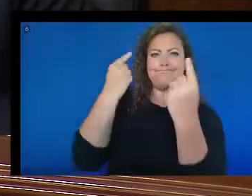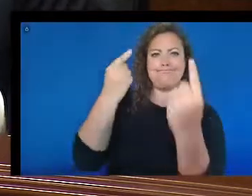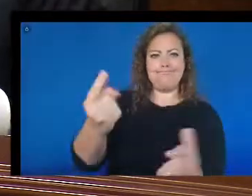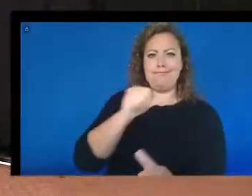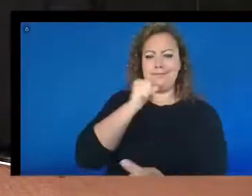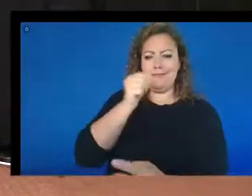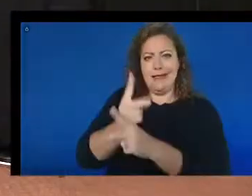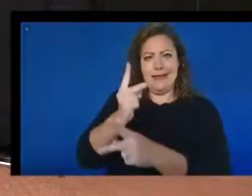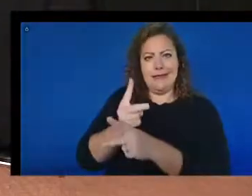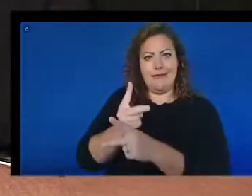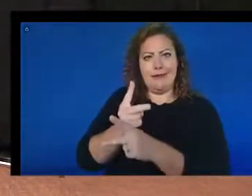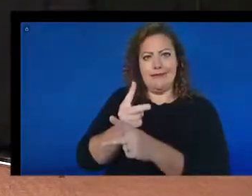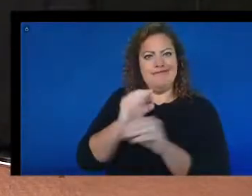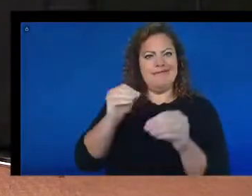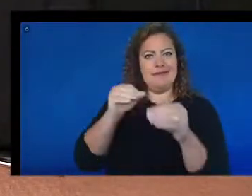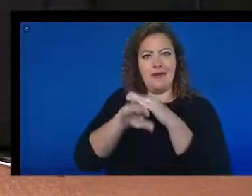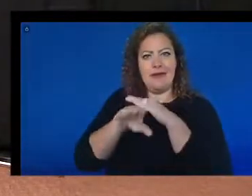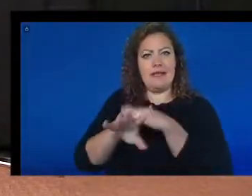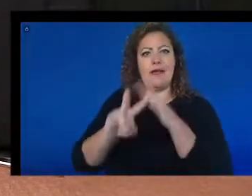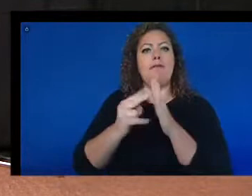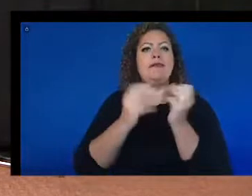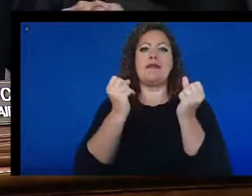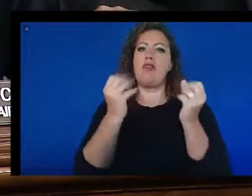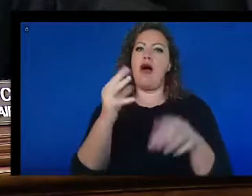a lot of work to do.